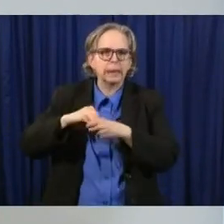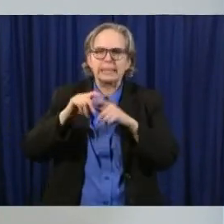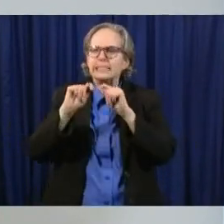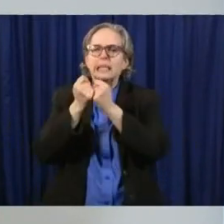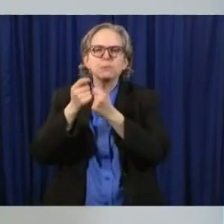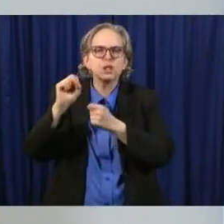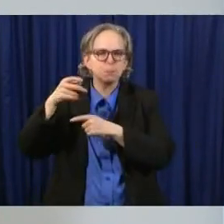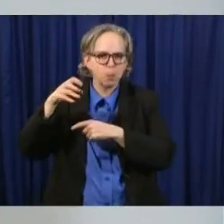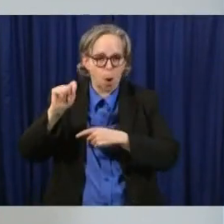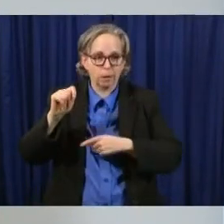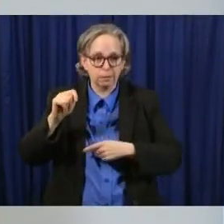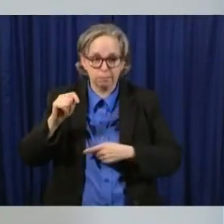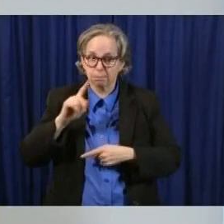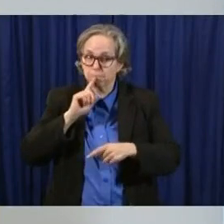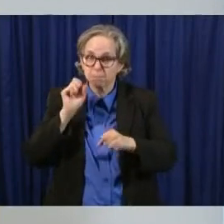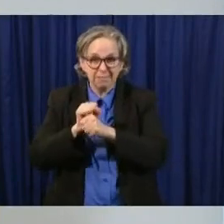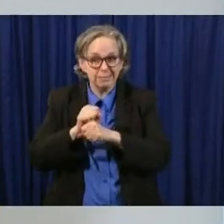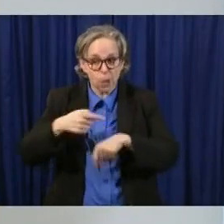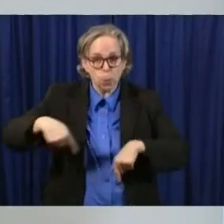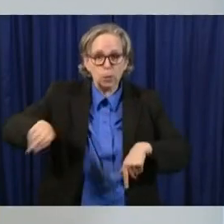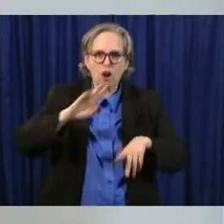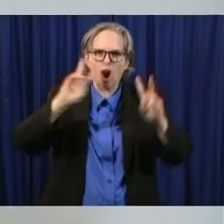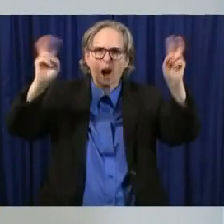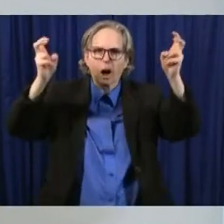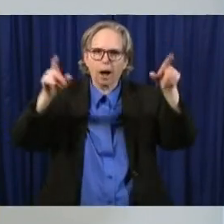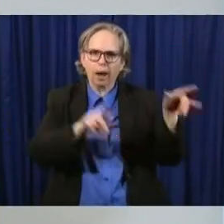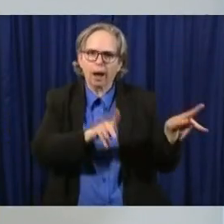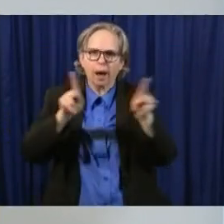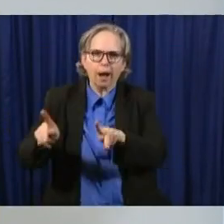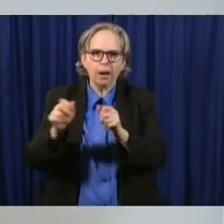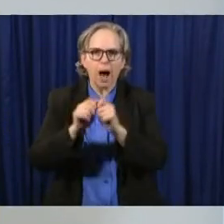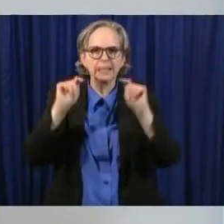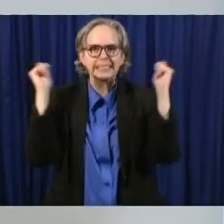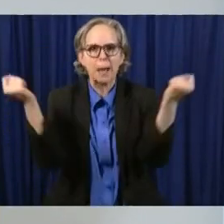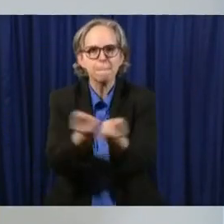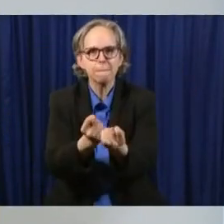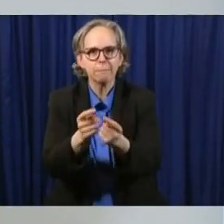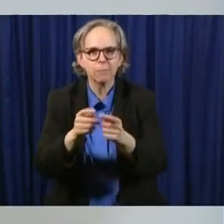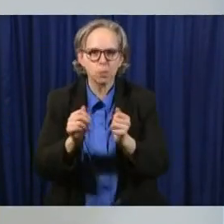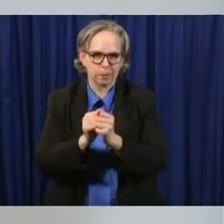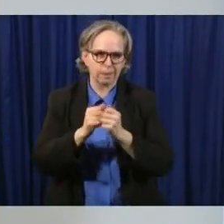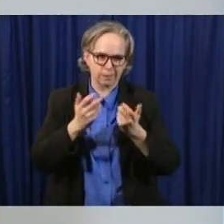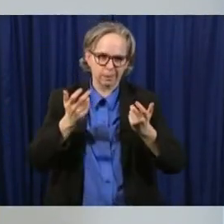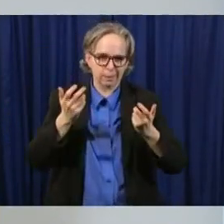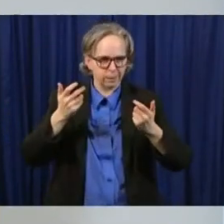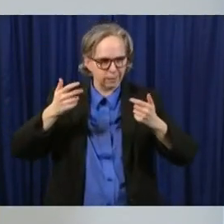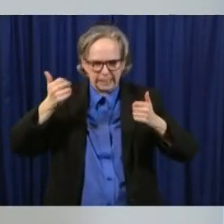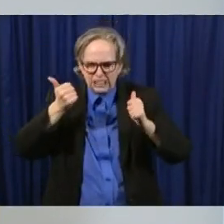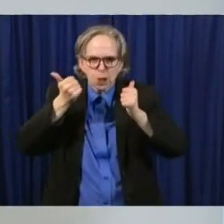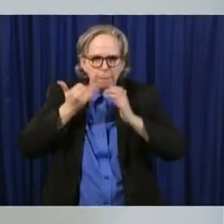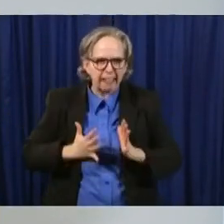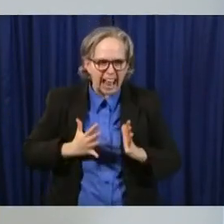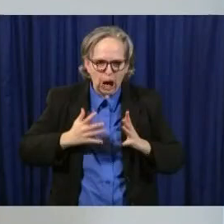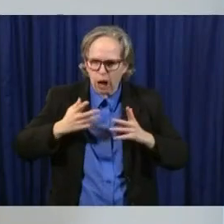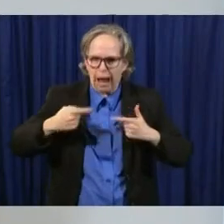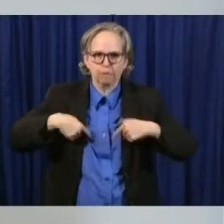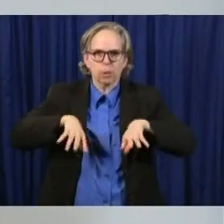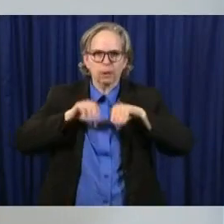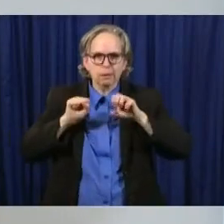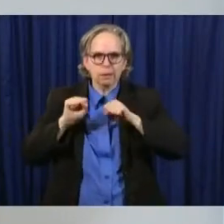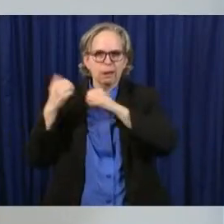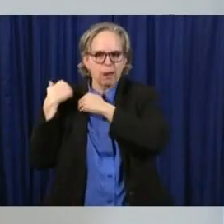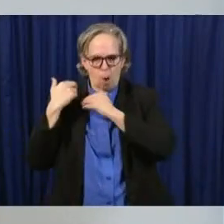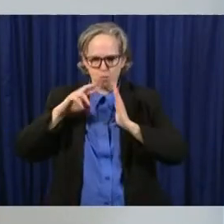is you you everybody has to do their role for the team to win and i think the win win what win means is